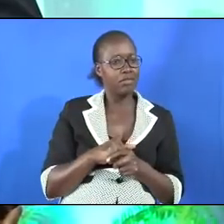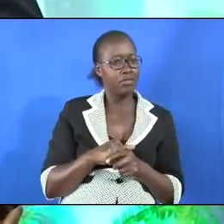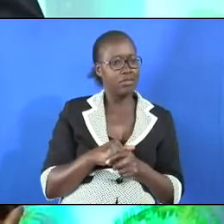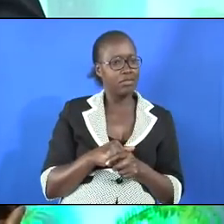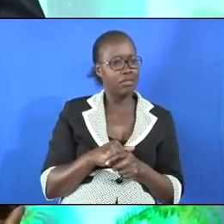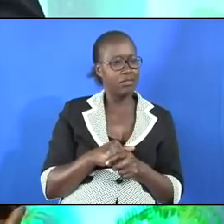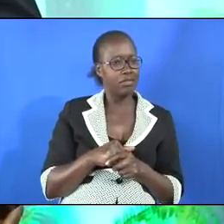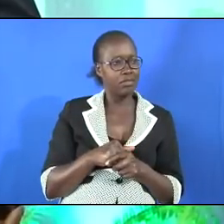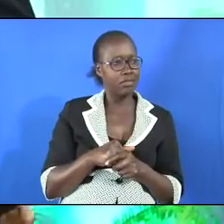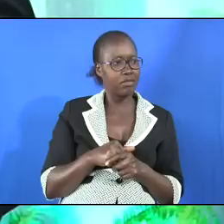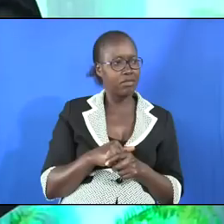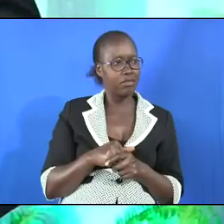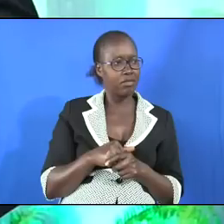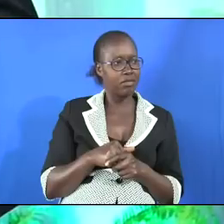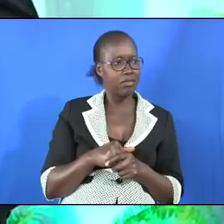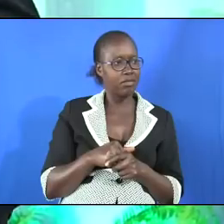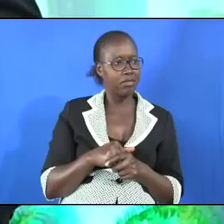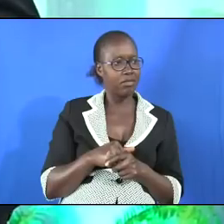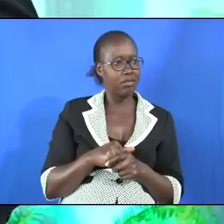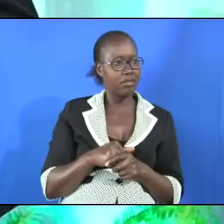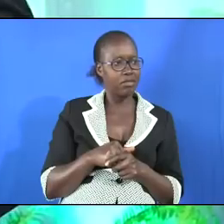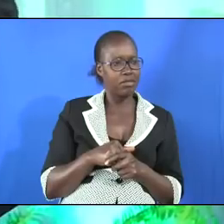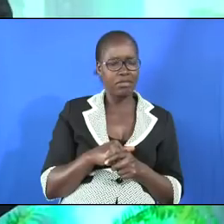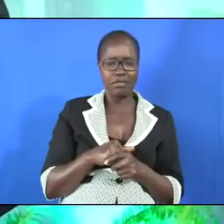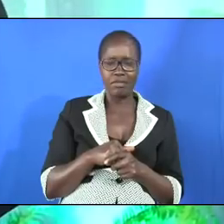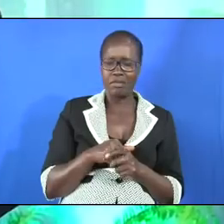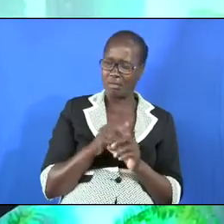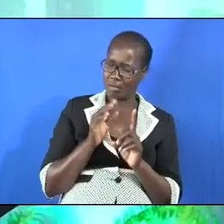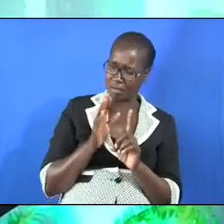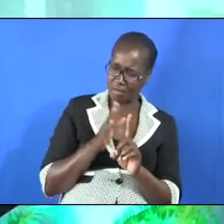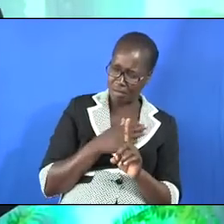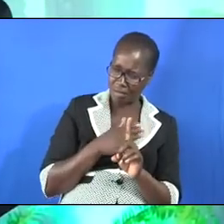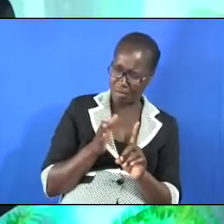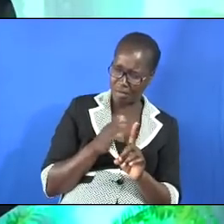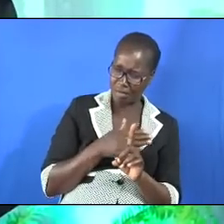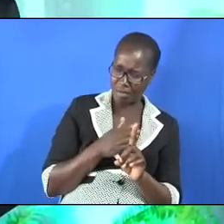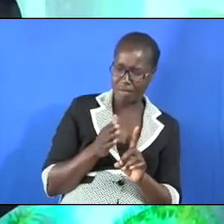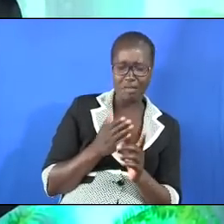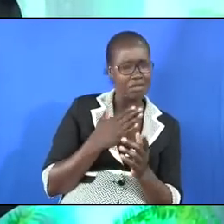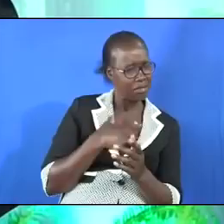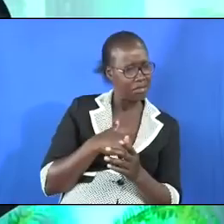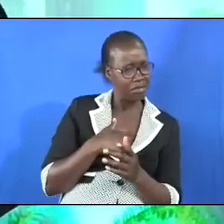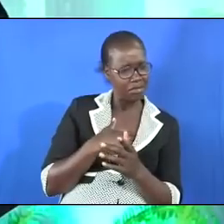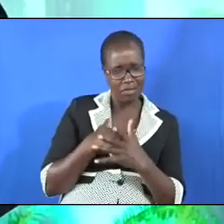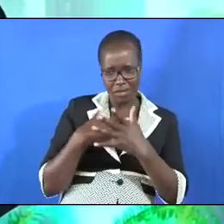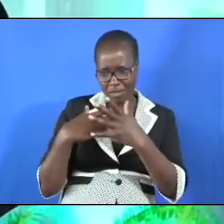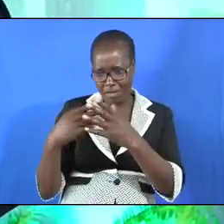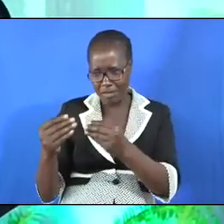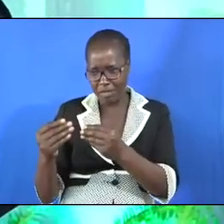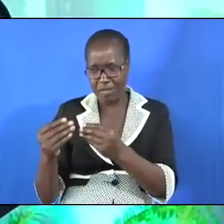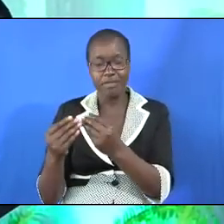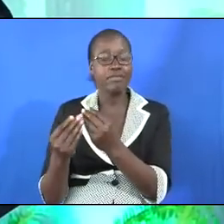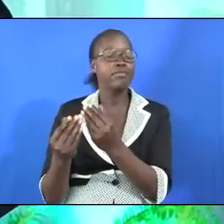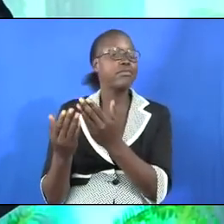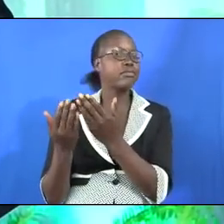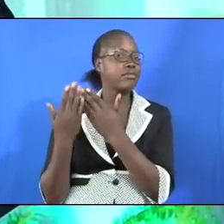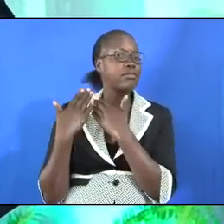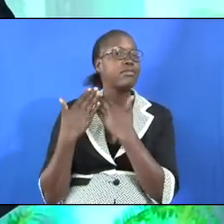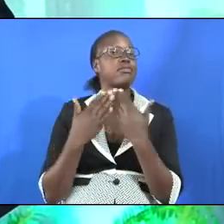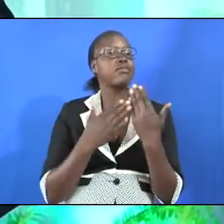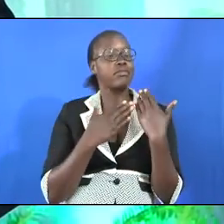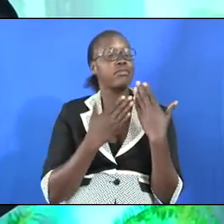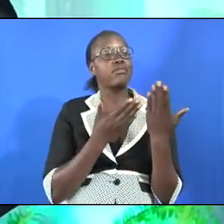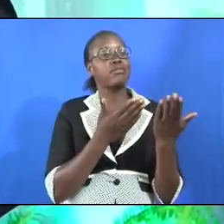and they prevail on him please go and bathe and Naaman obliges